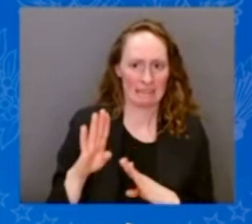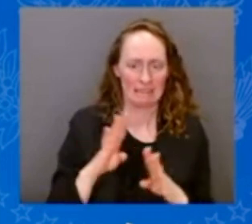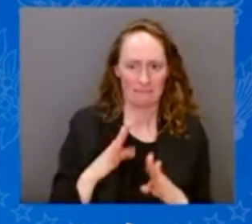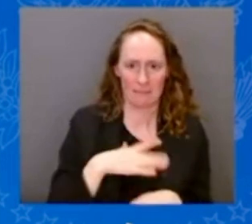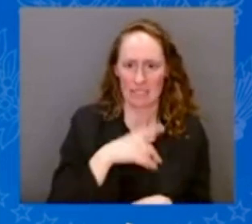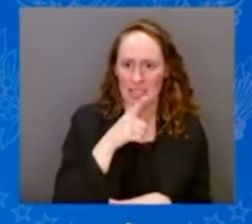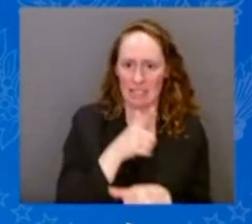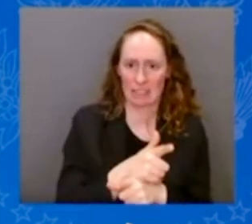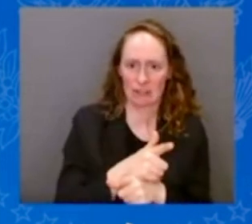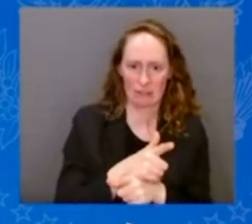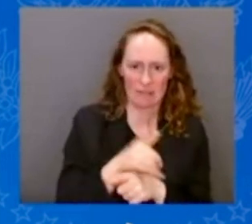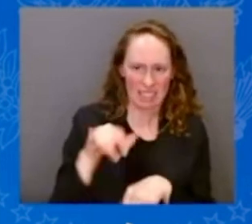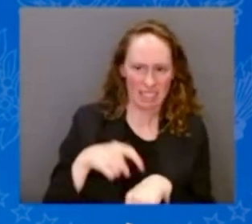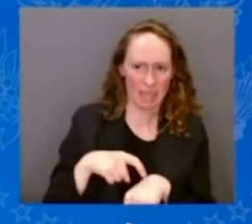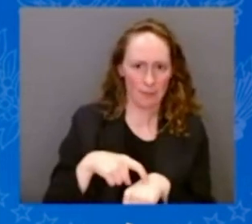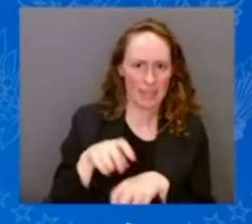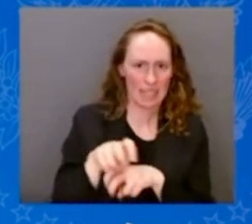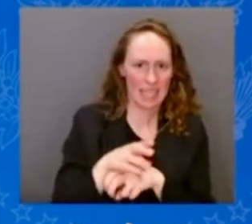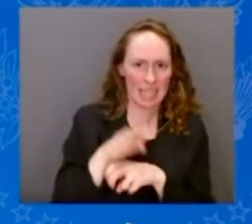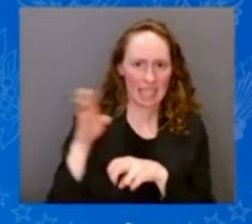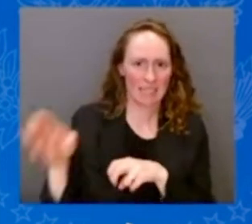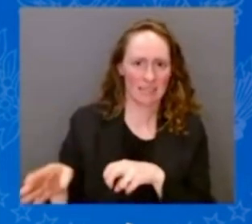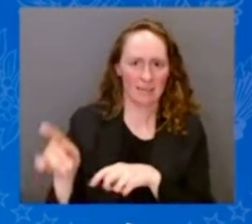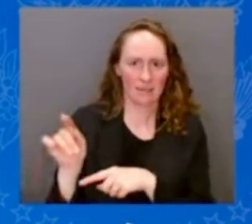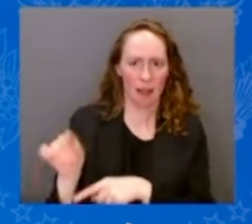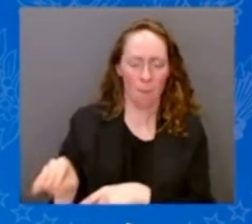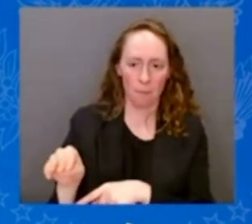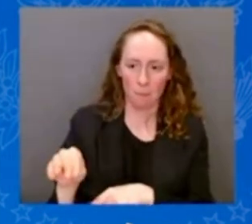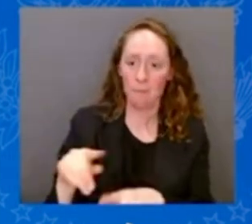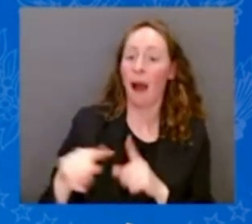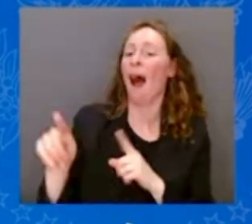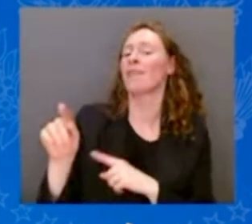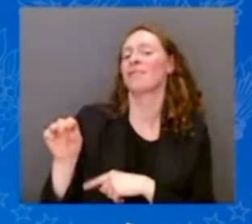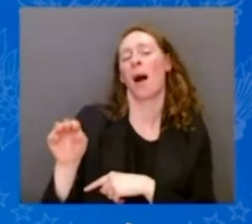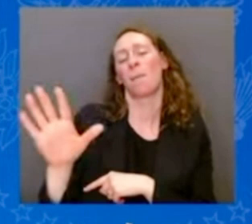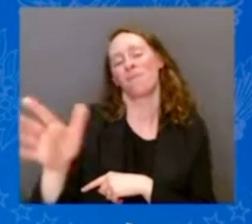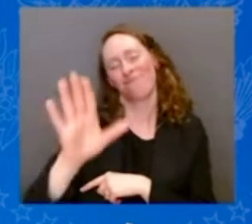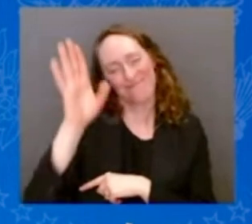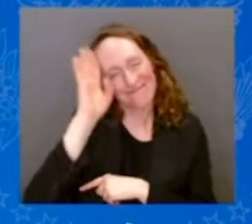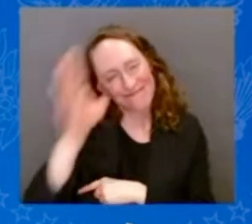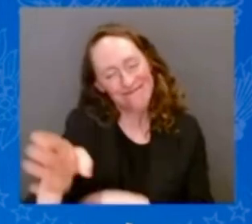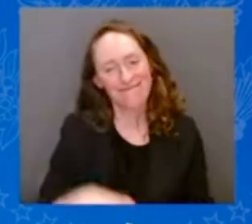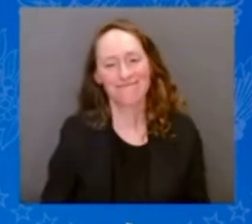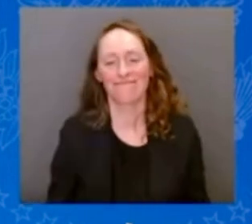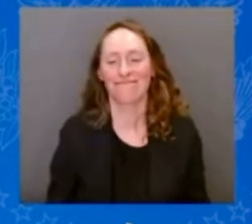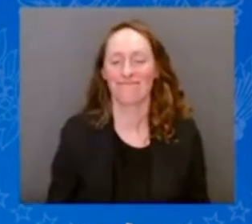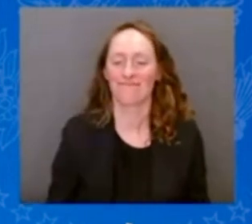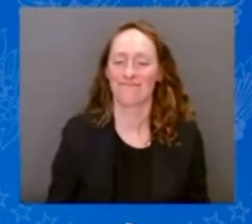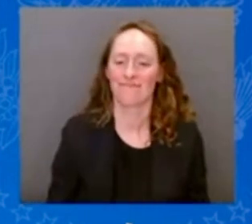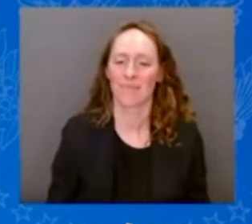But, Tom, welcome, pal. Welcome. I want to begin today by acknowledging